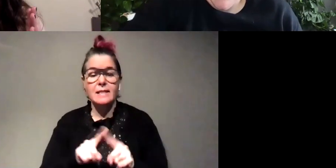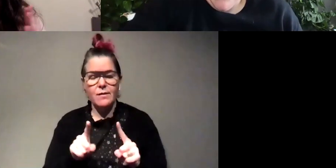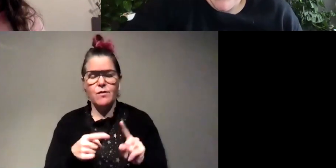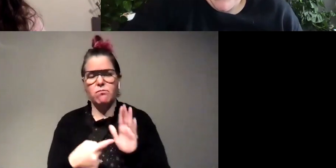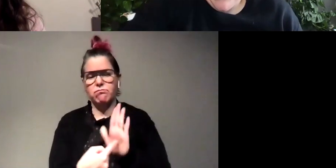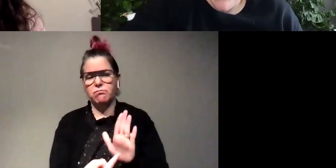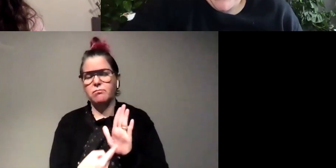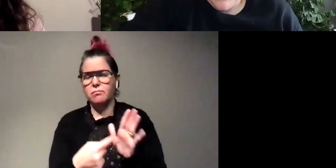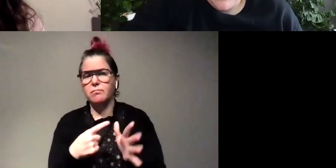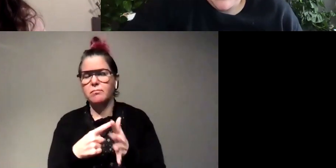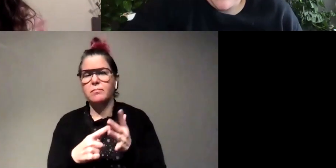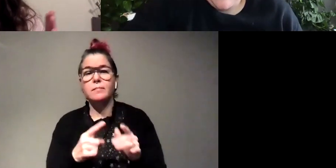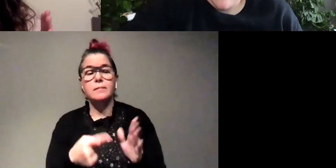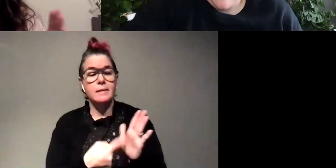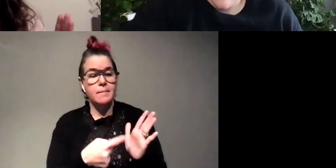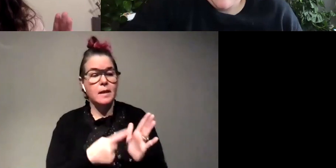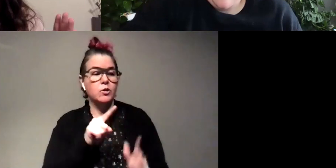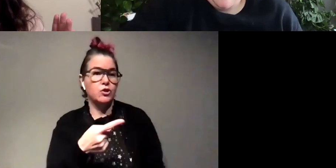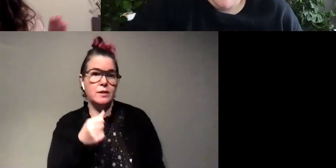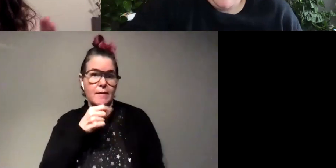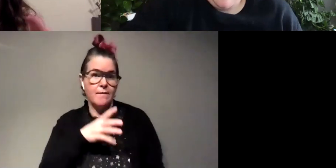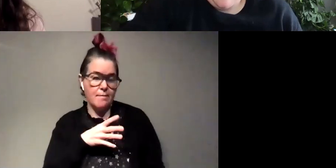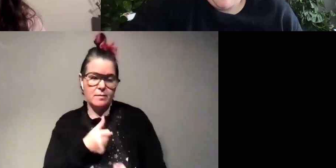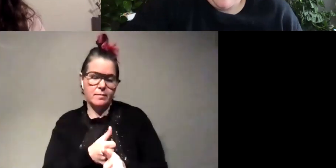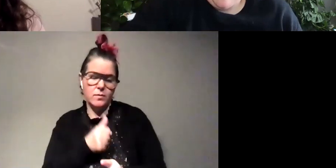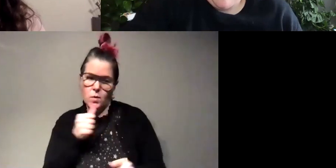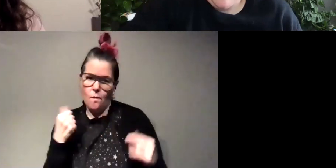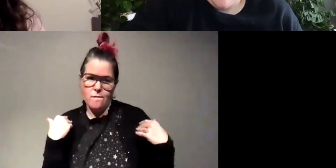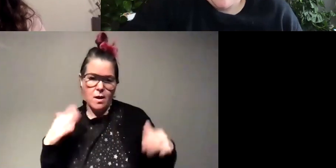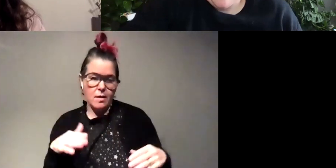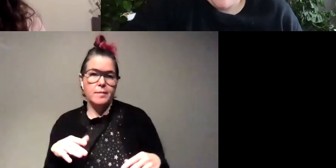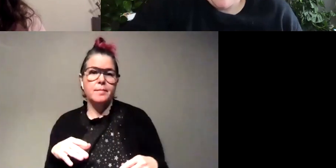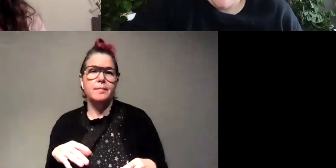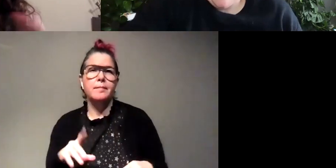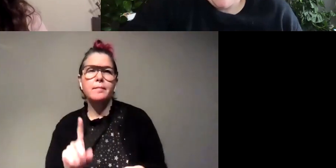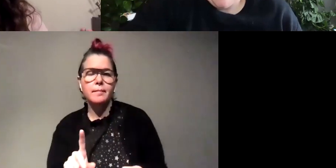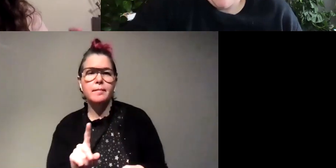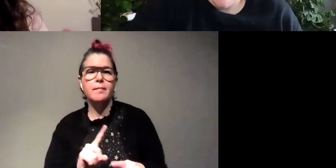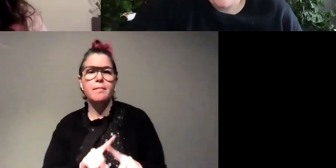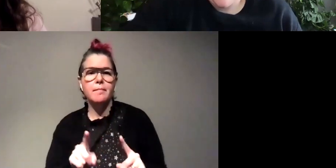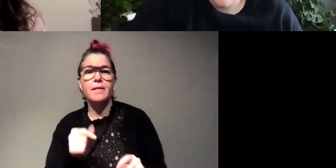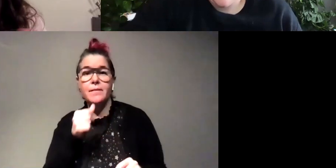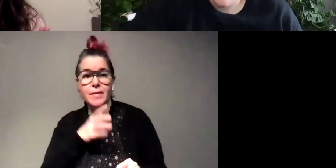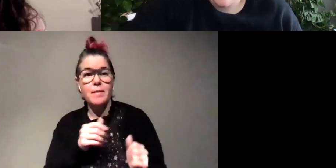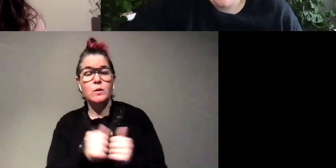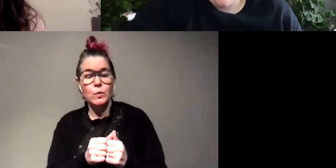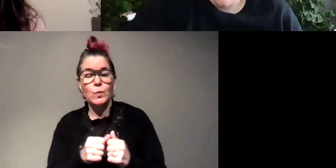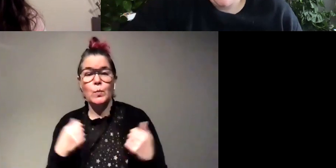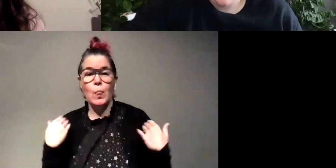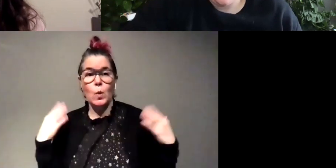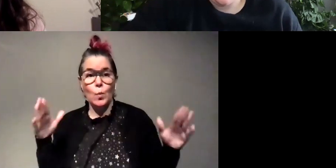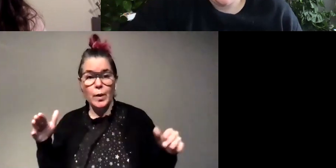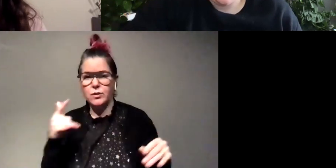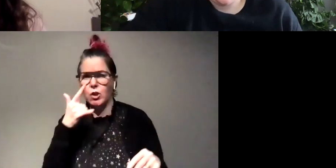you sometimes it's just the females that don't fly but the females the females with wings that look like a male they